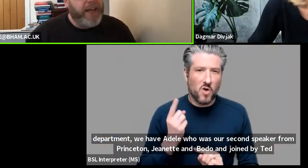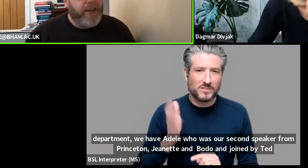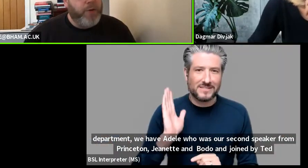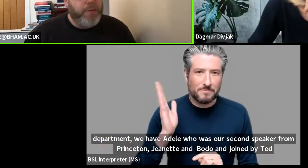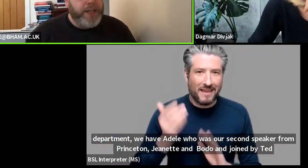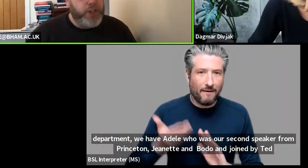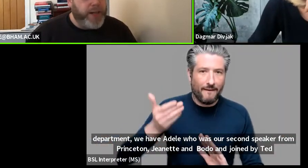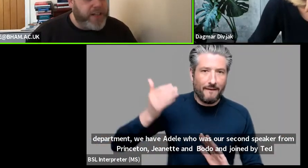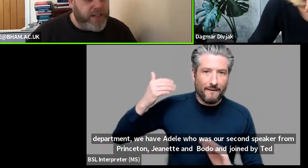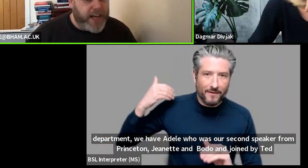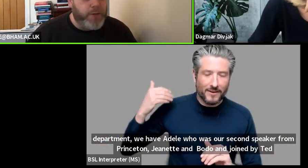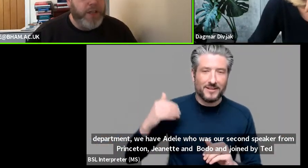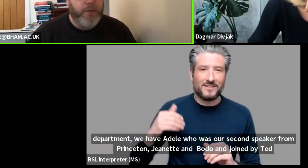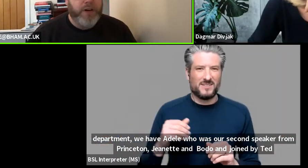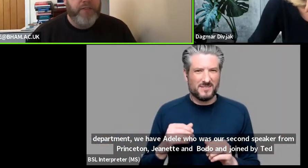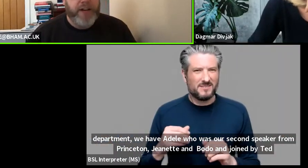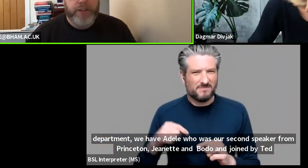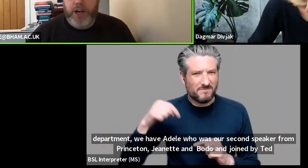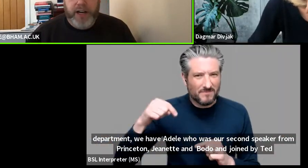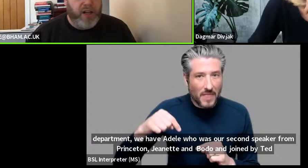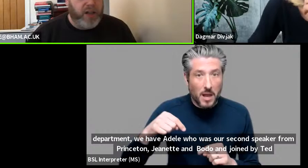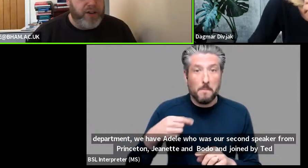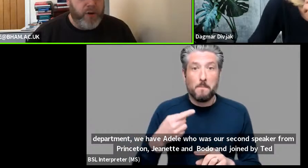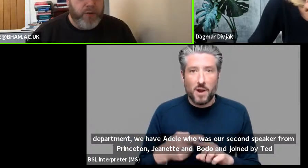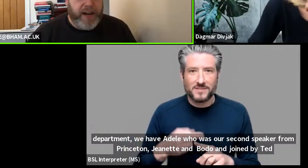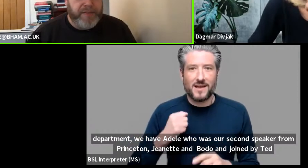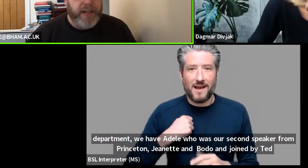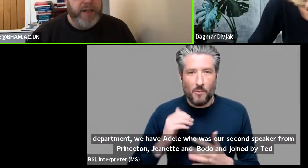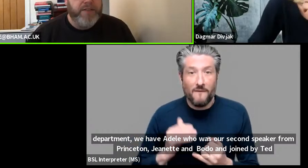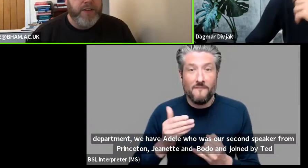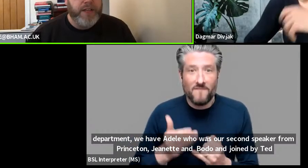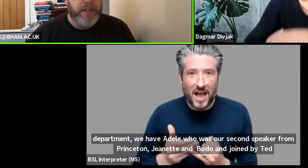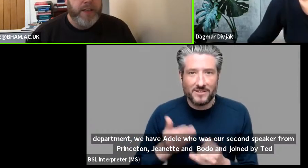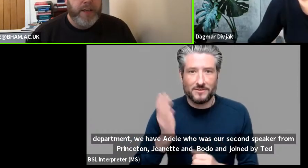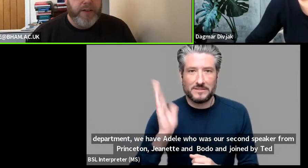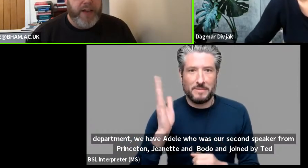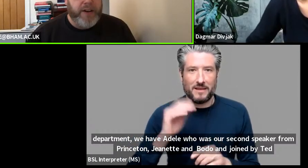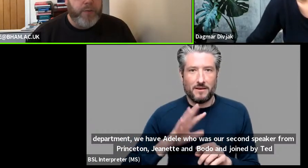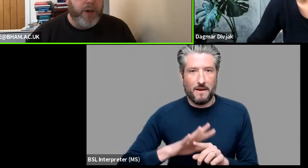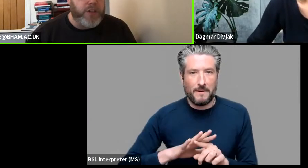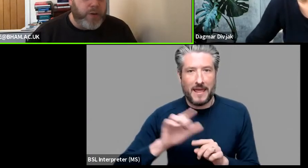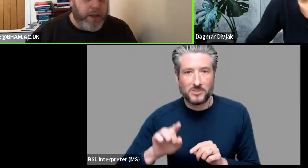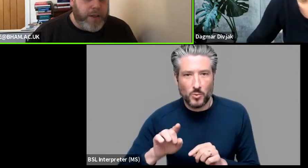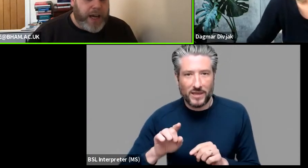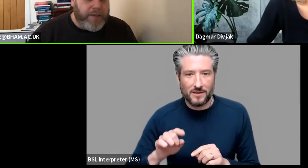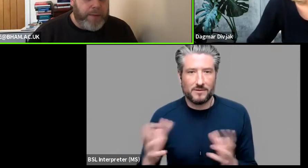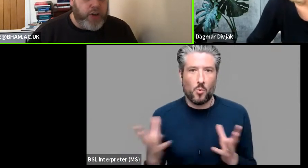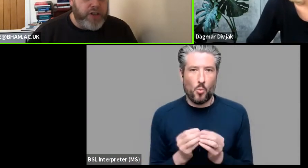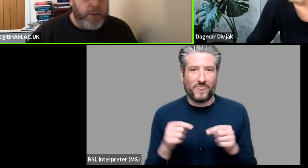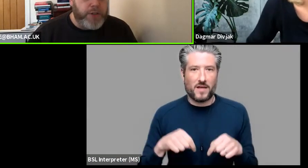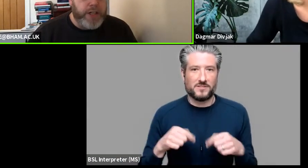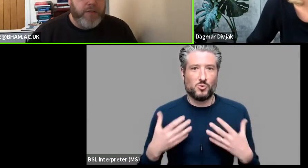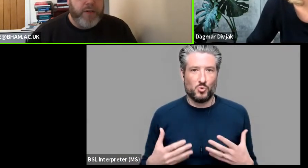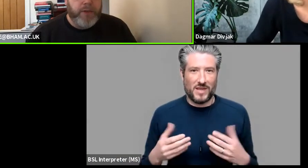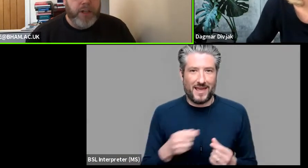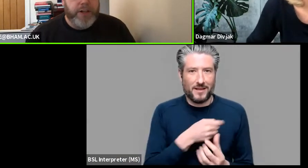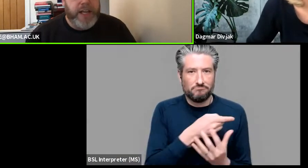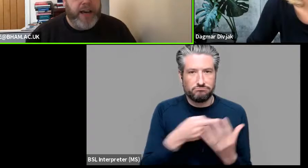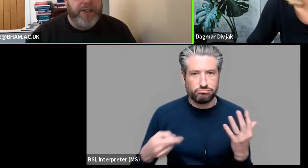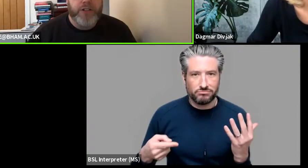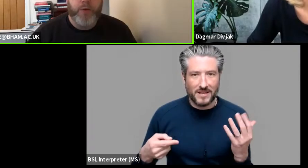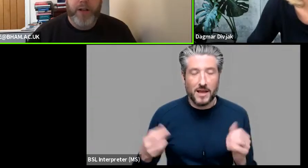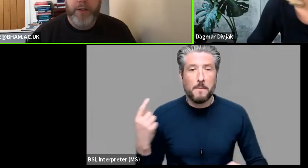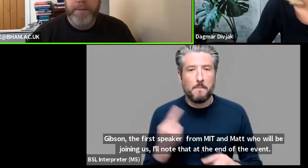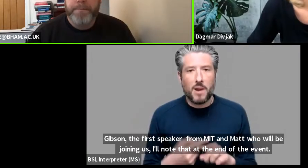at max plank and will be joining us next week for our final talk i'll note that at the end of the event we also have um transcription here from